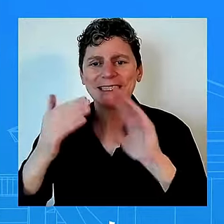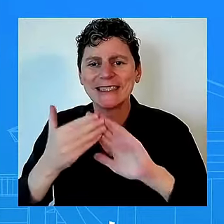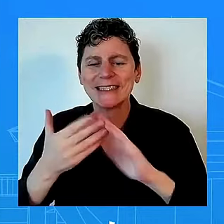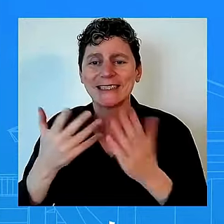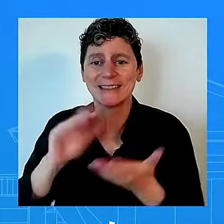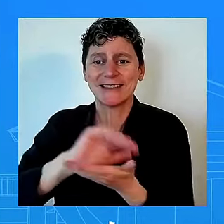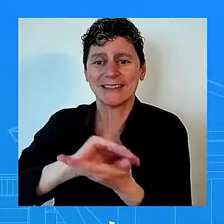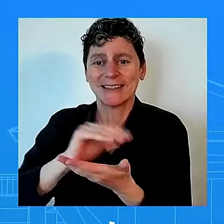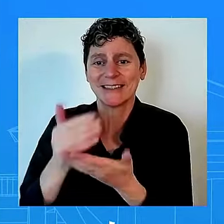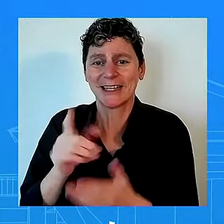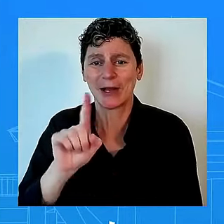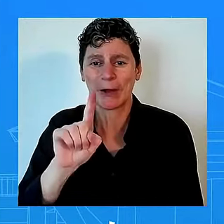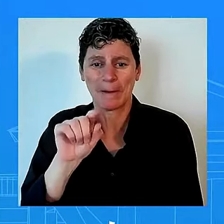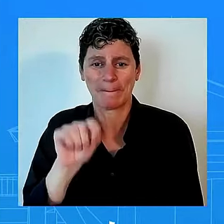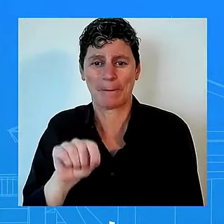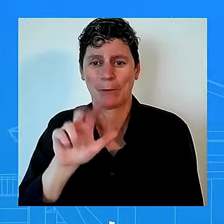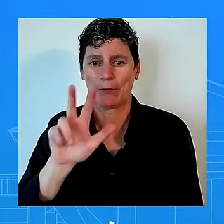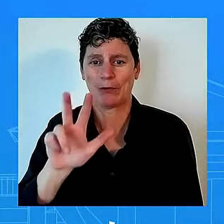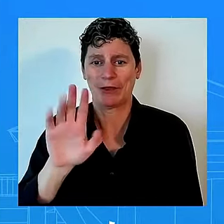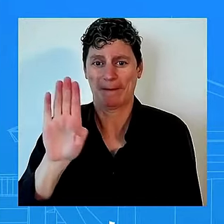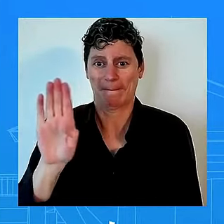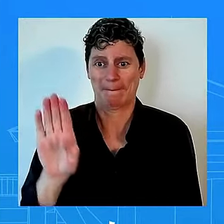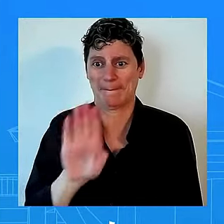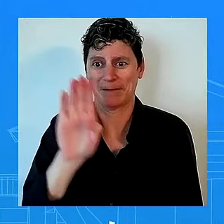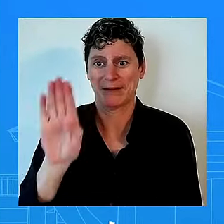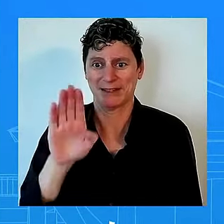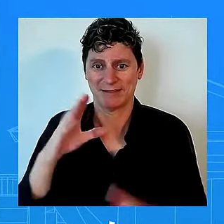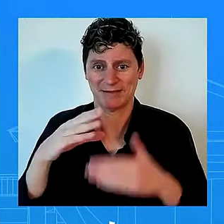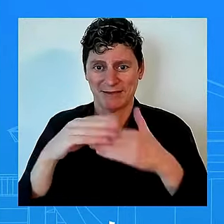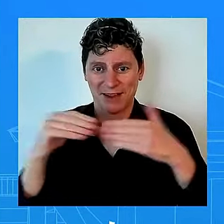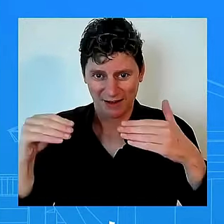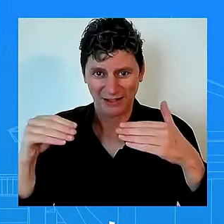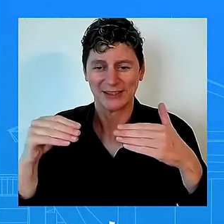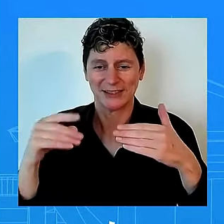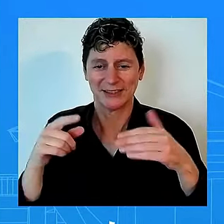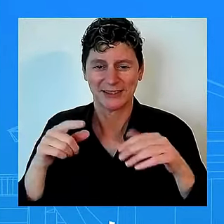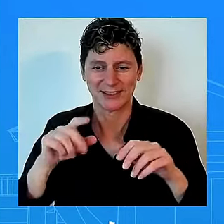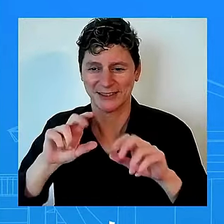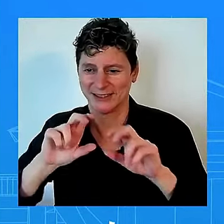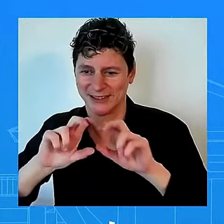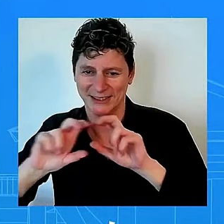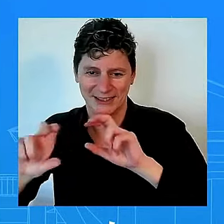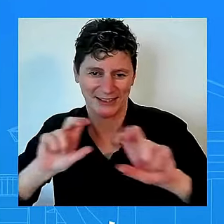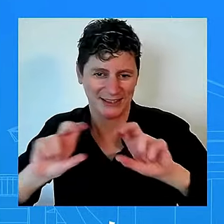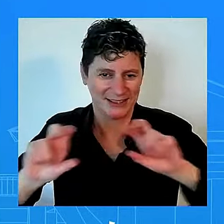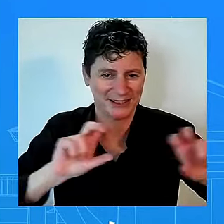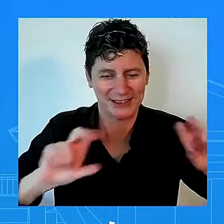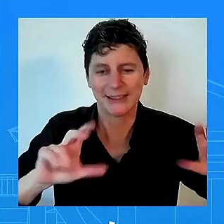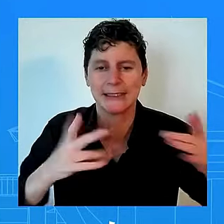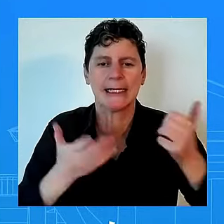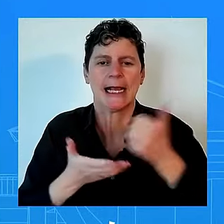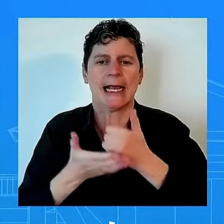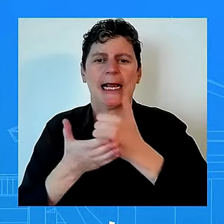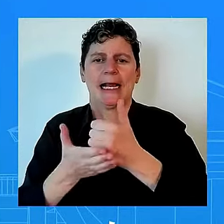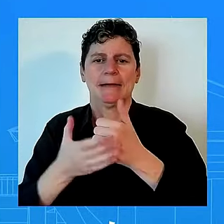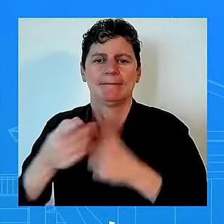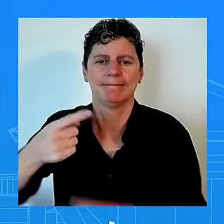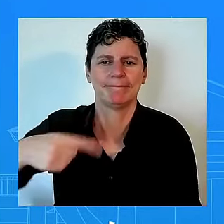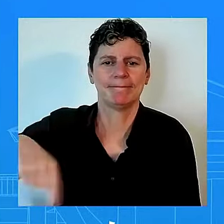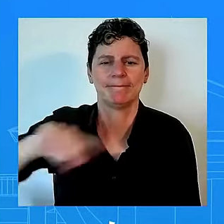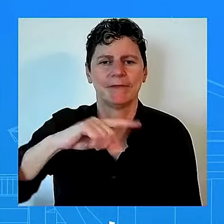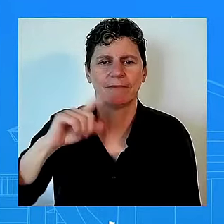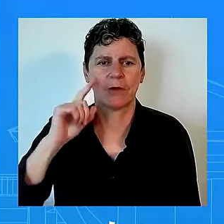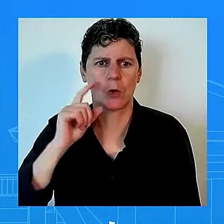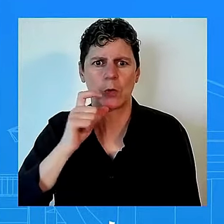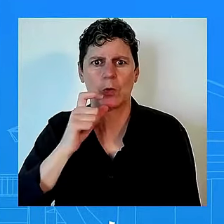around around the country to help uh to help with with the influx and what they're dealing with we want to do more but we've been blocked in doing